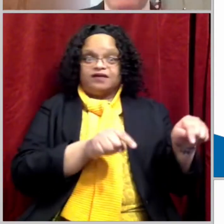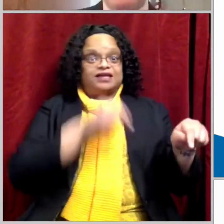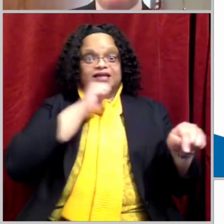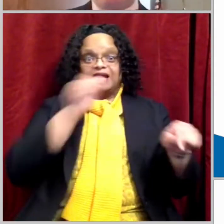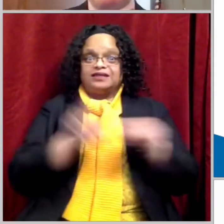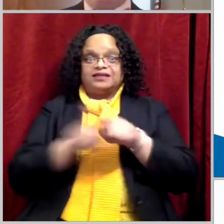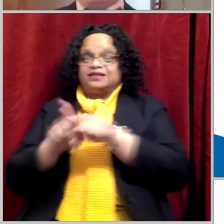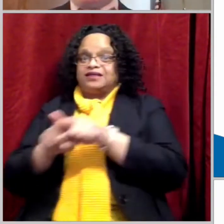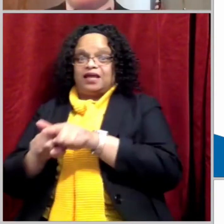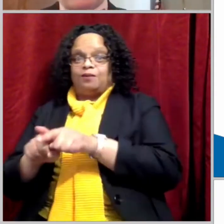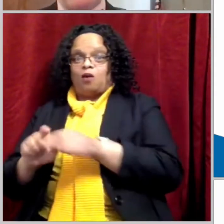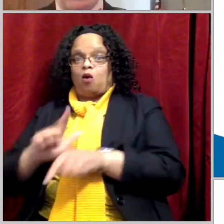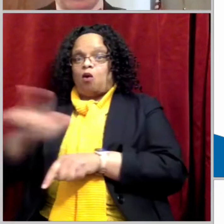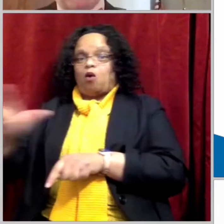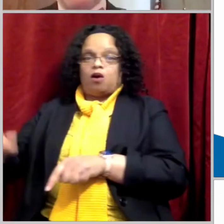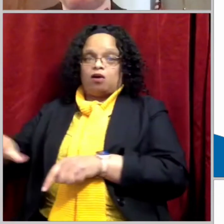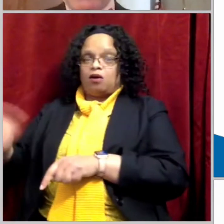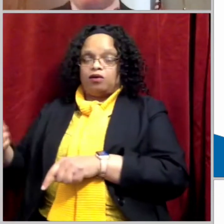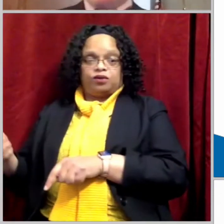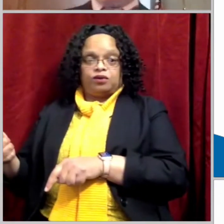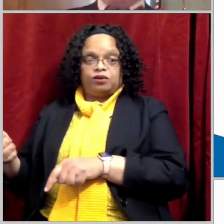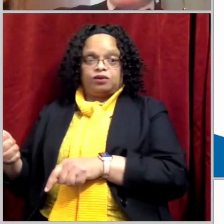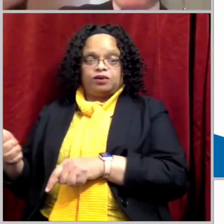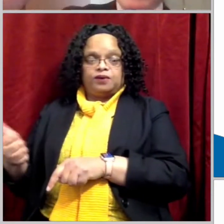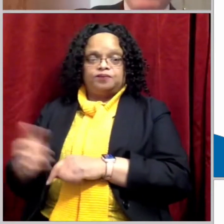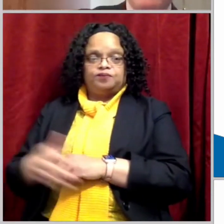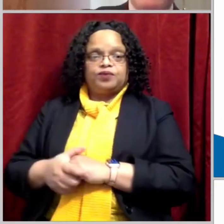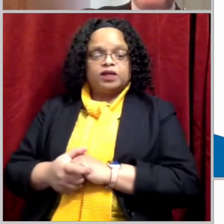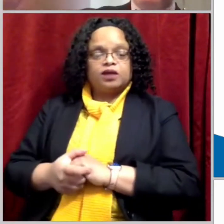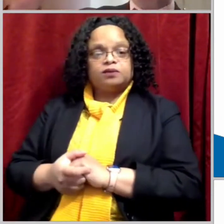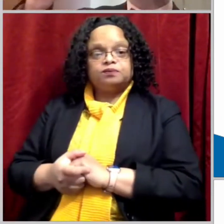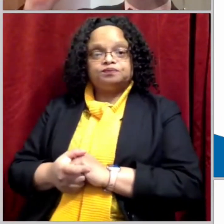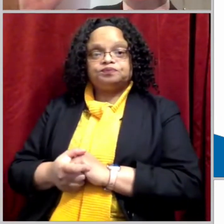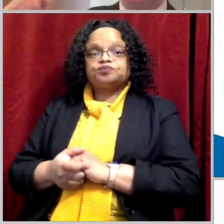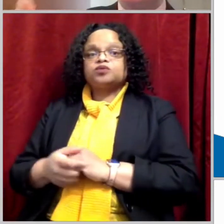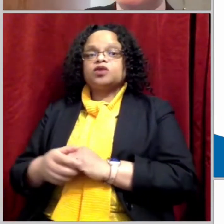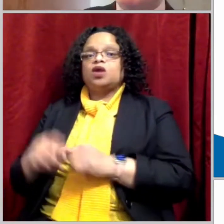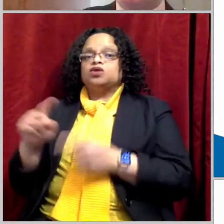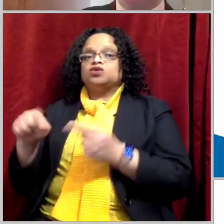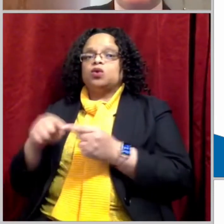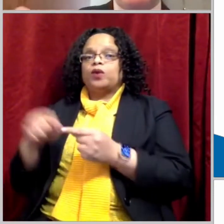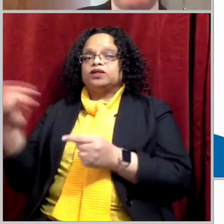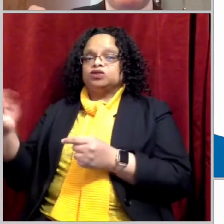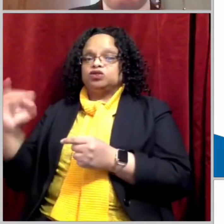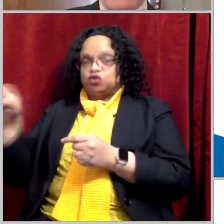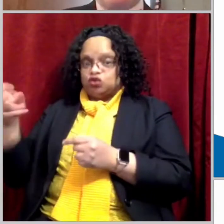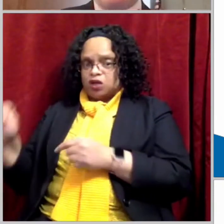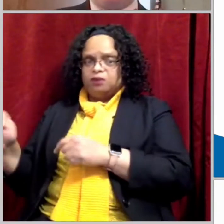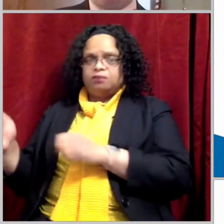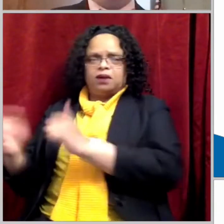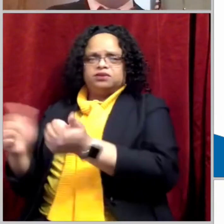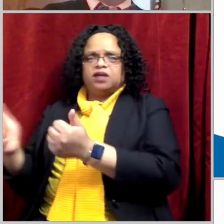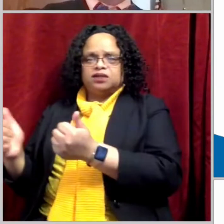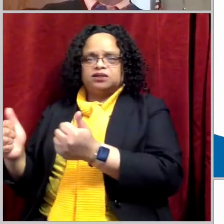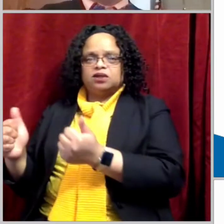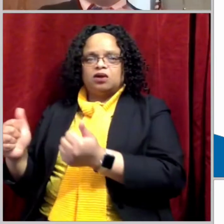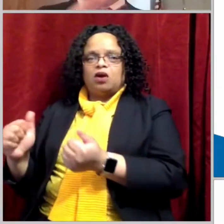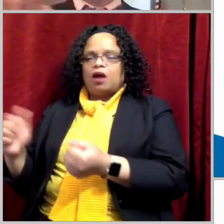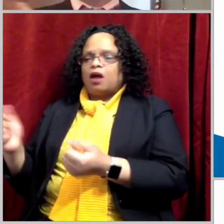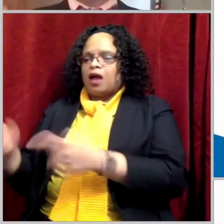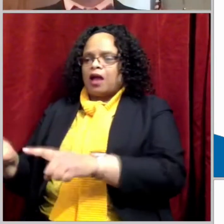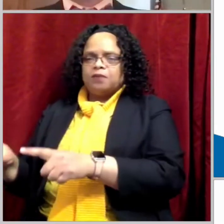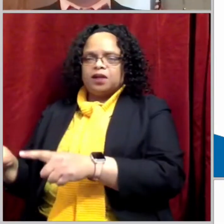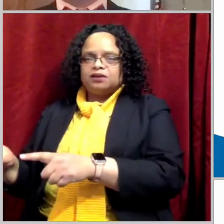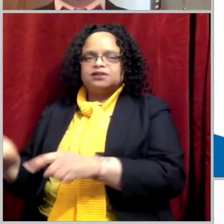the rest of the people that John was baptizing. And this is what distinguishes his baptism from